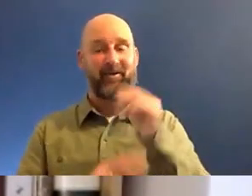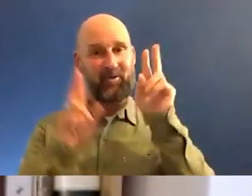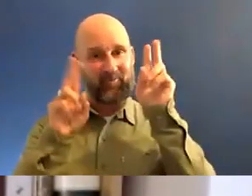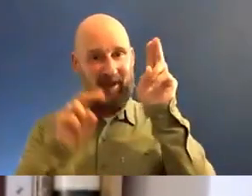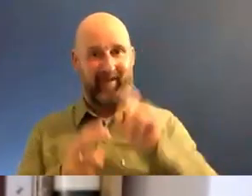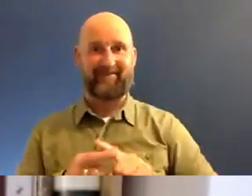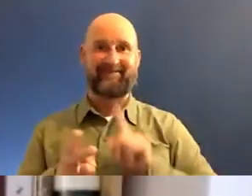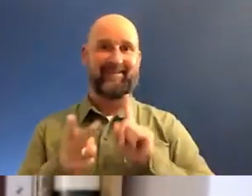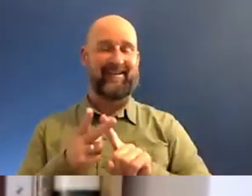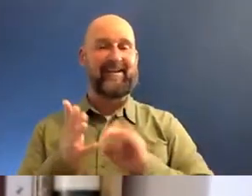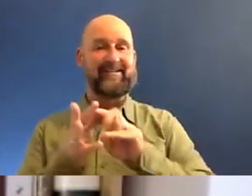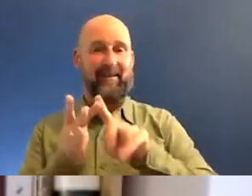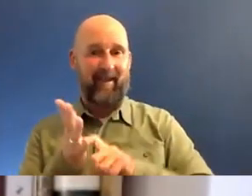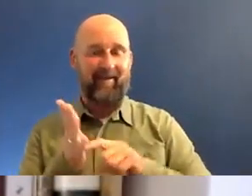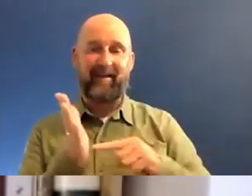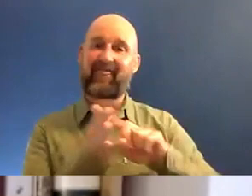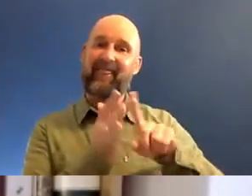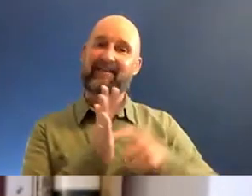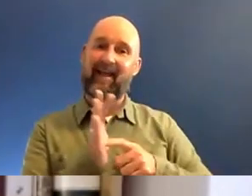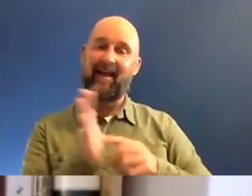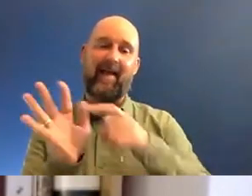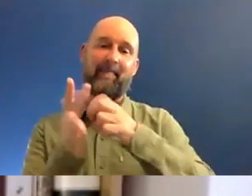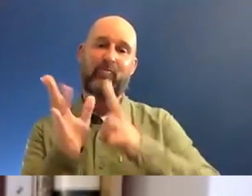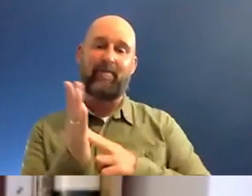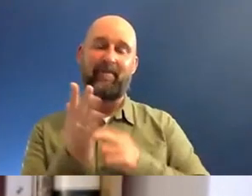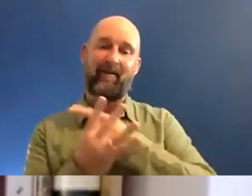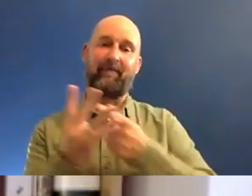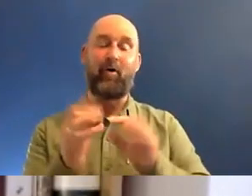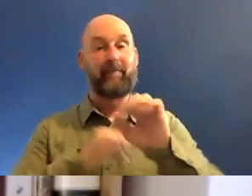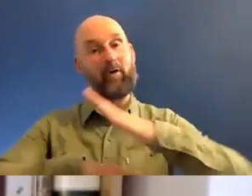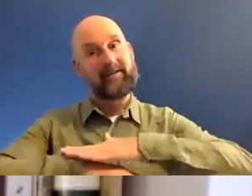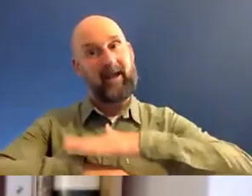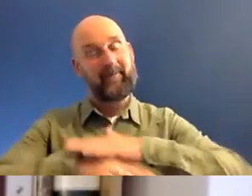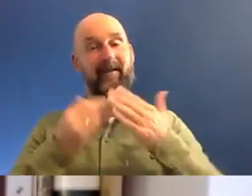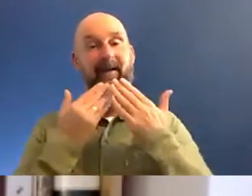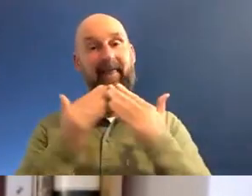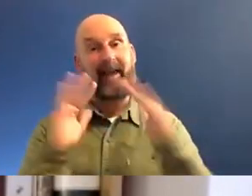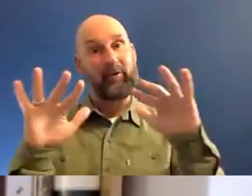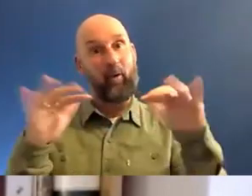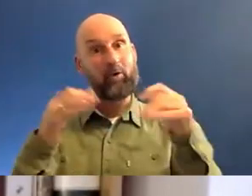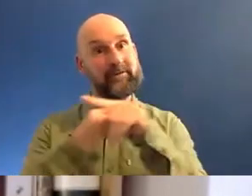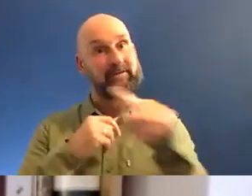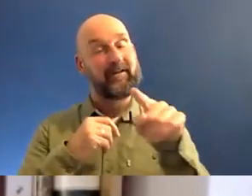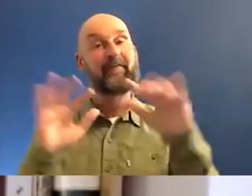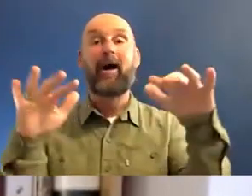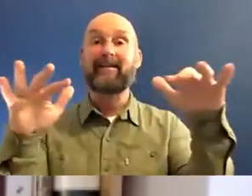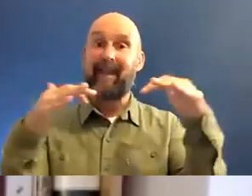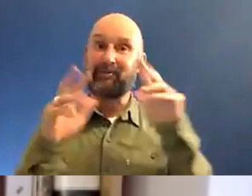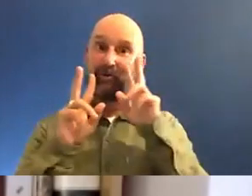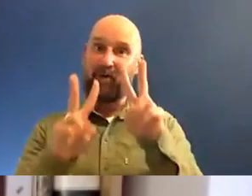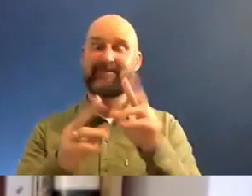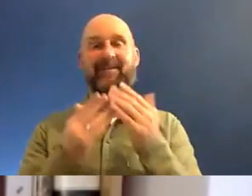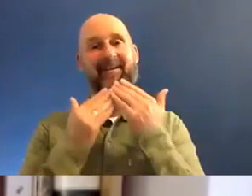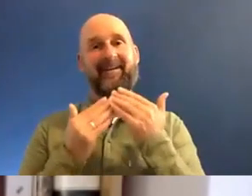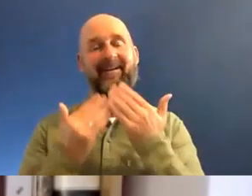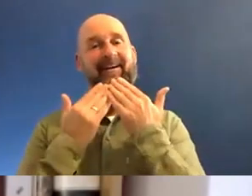to Samia, to Teekster and to Miriam for all your time and thank you audiences for your kind attention. And on that note, I'll